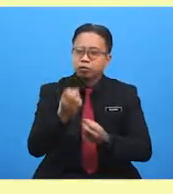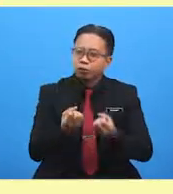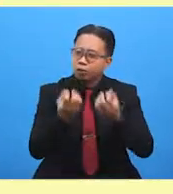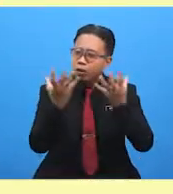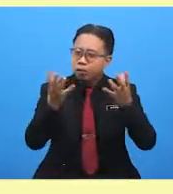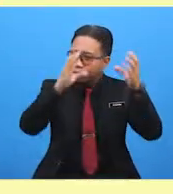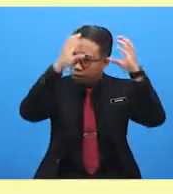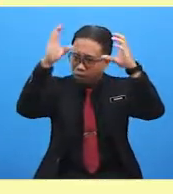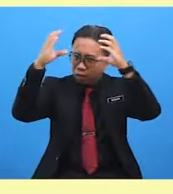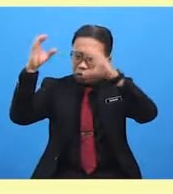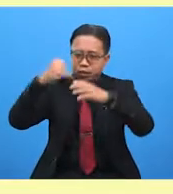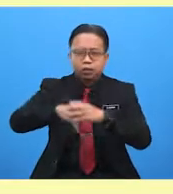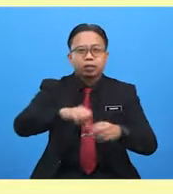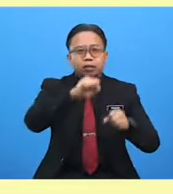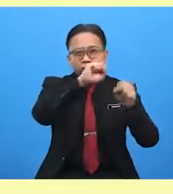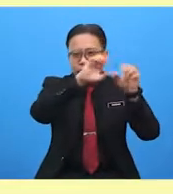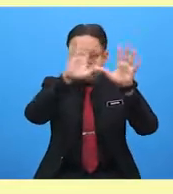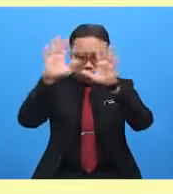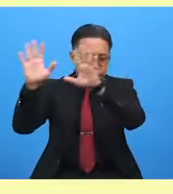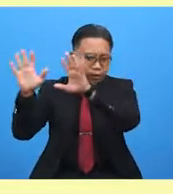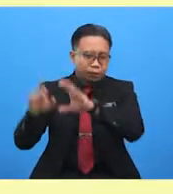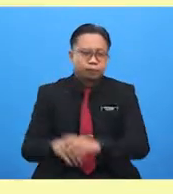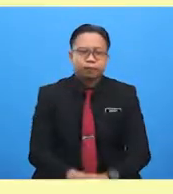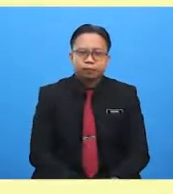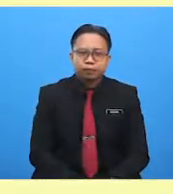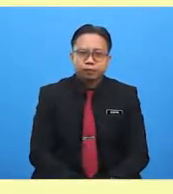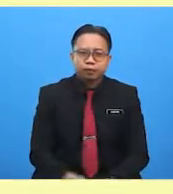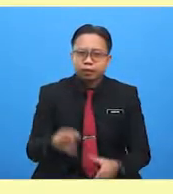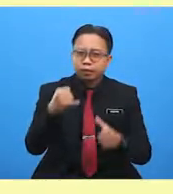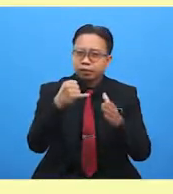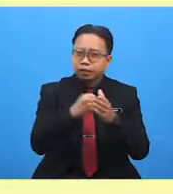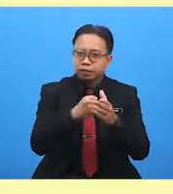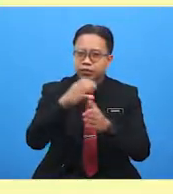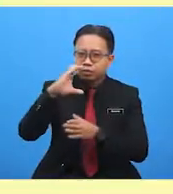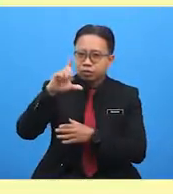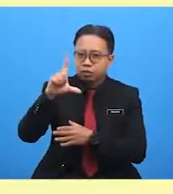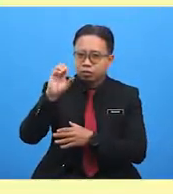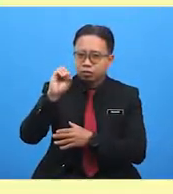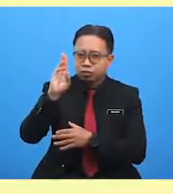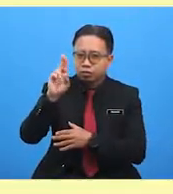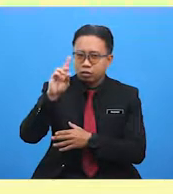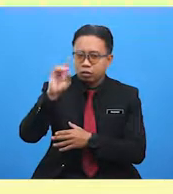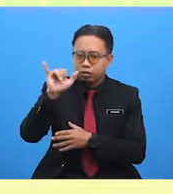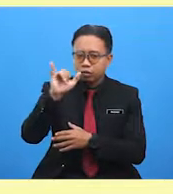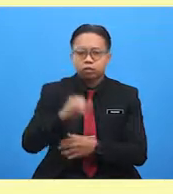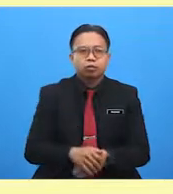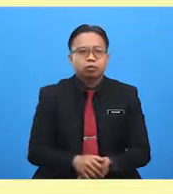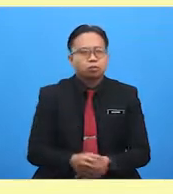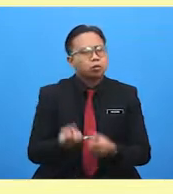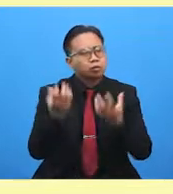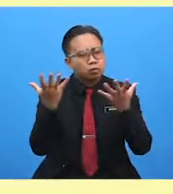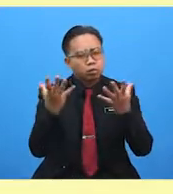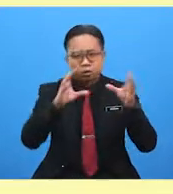clouds in the sky, we say, it's cloudy. There's a lot of cloud.